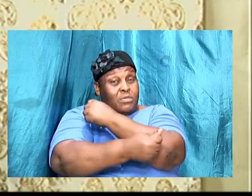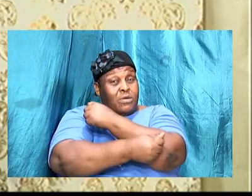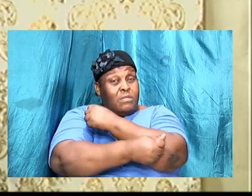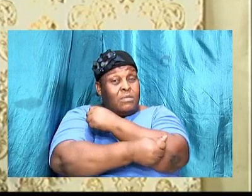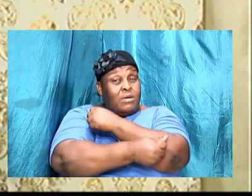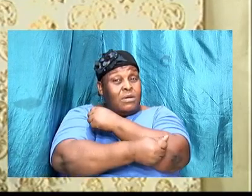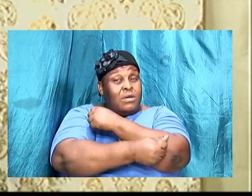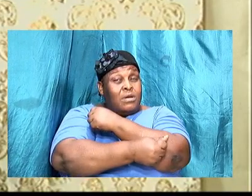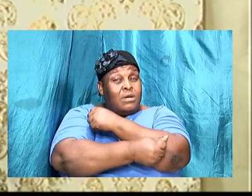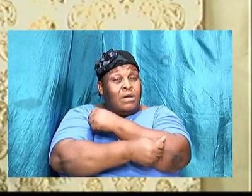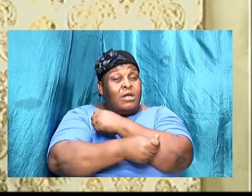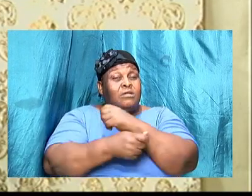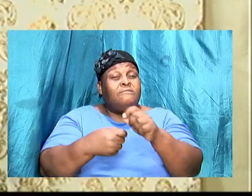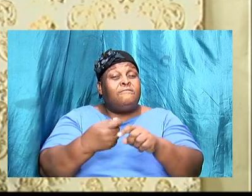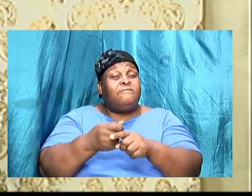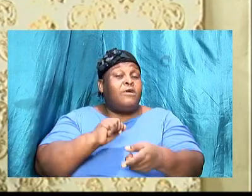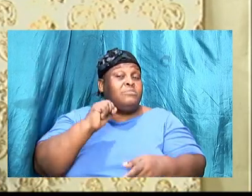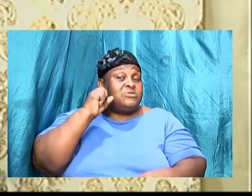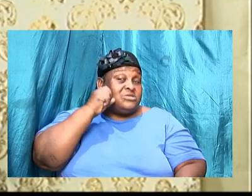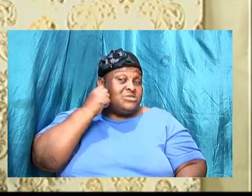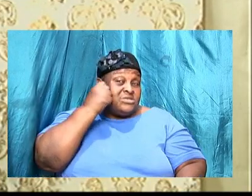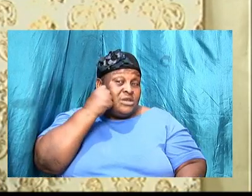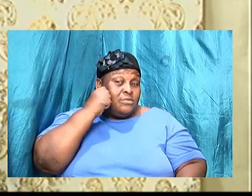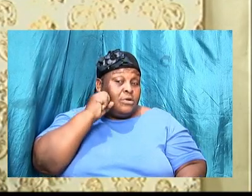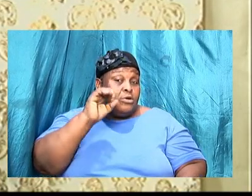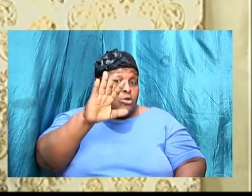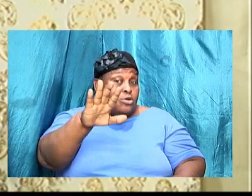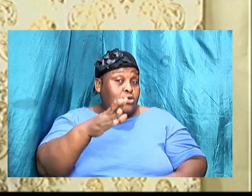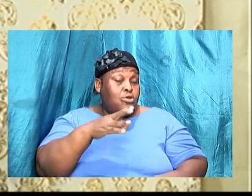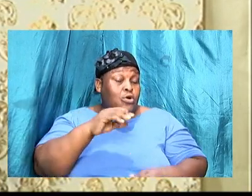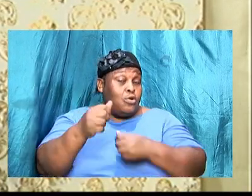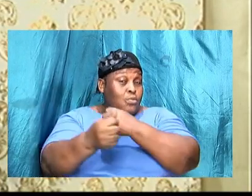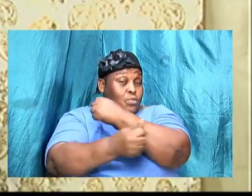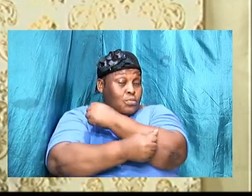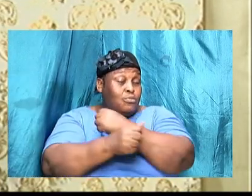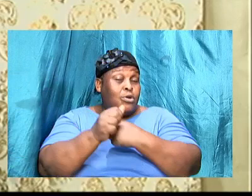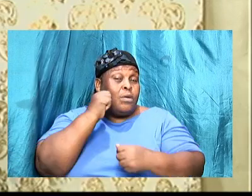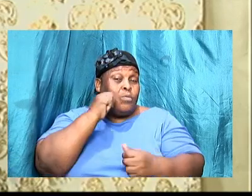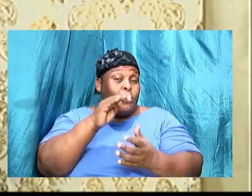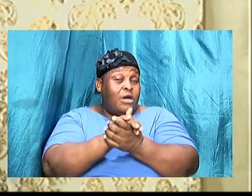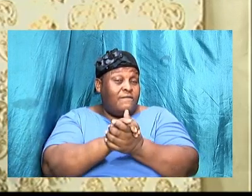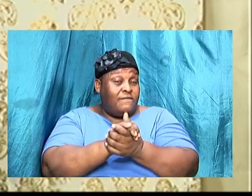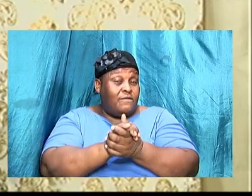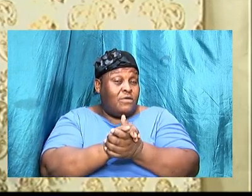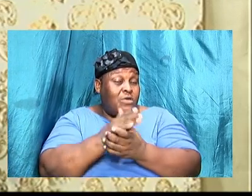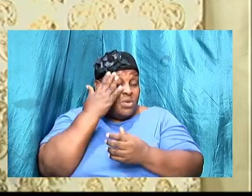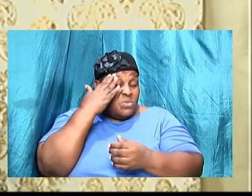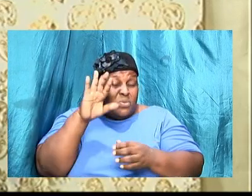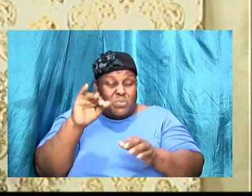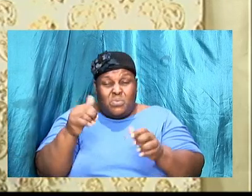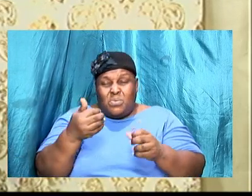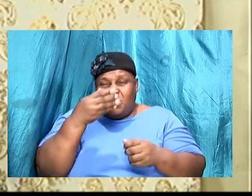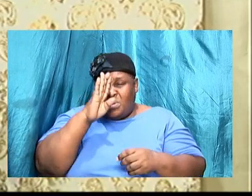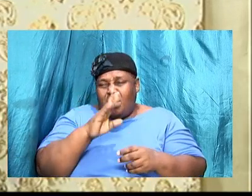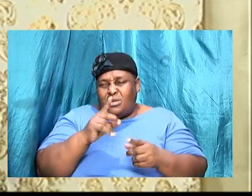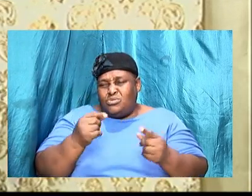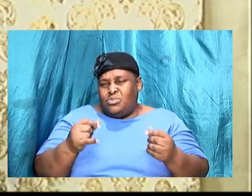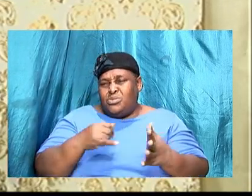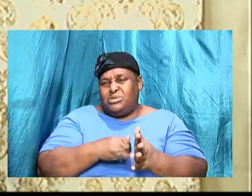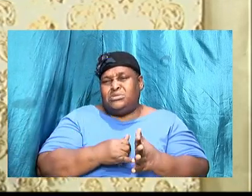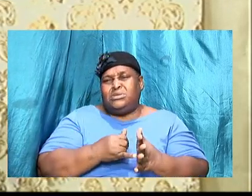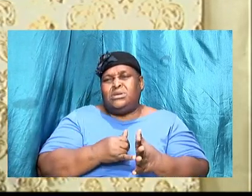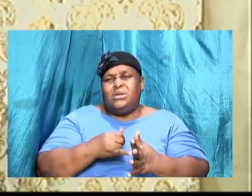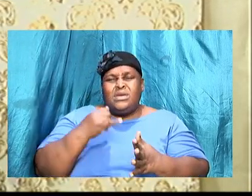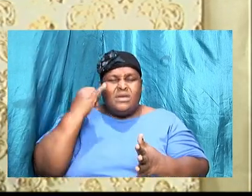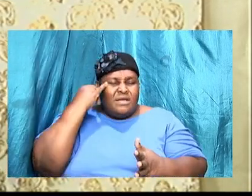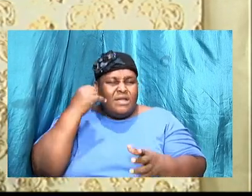I don't know how God does it. I don't know how he do it. It's as if